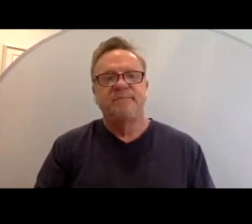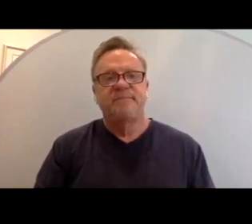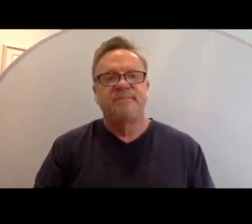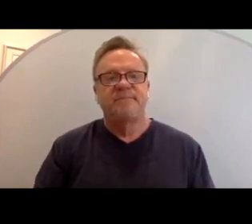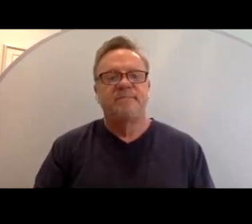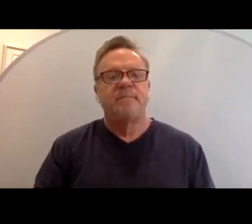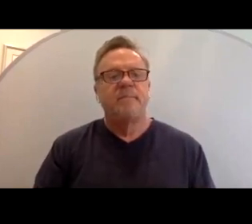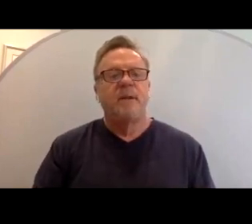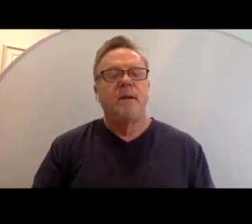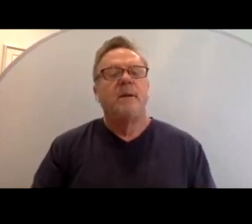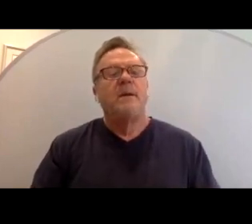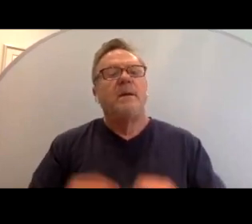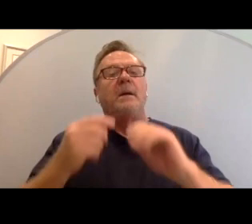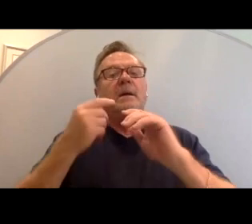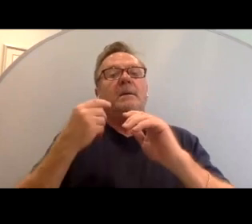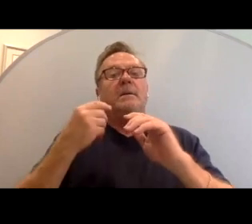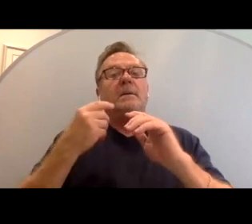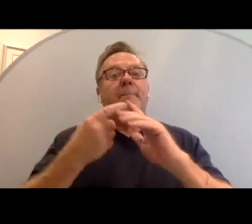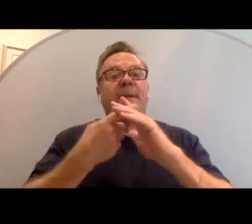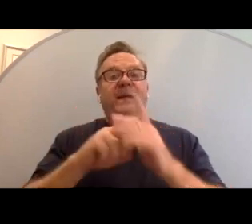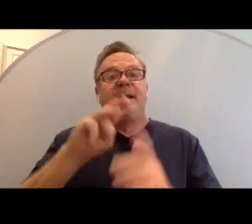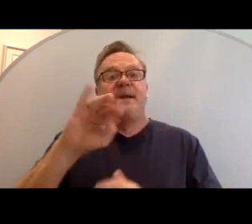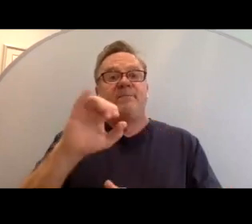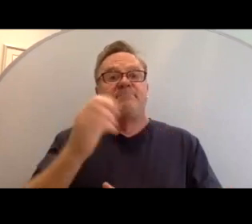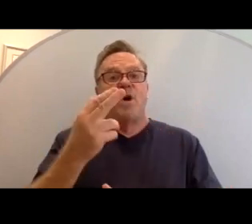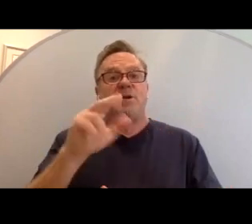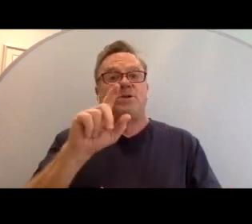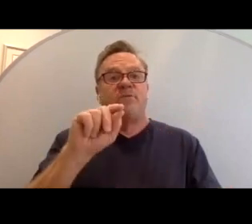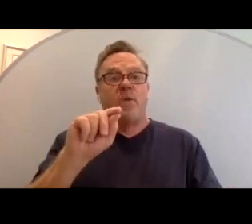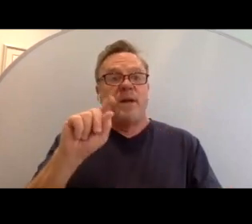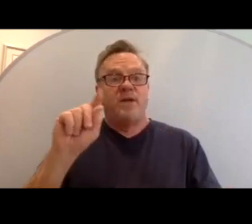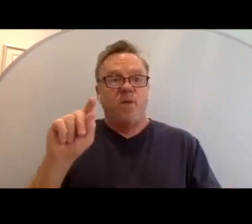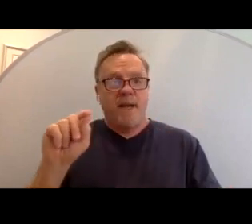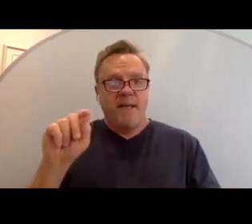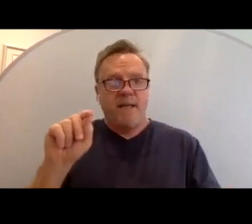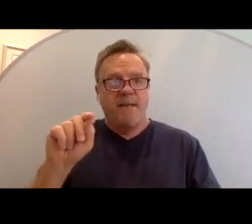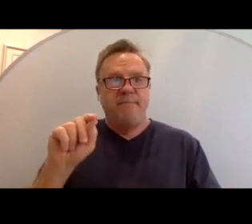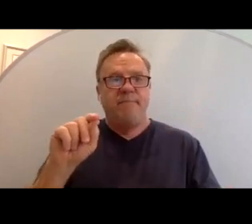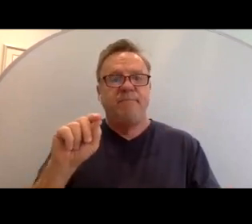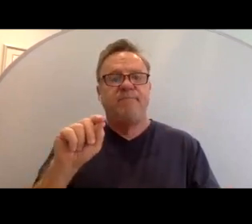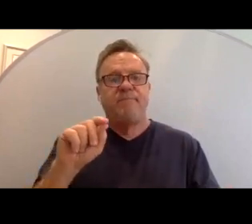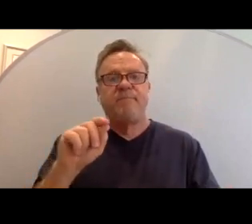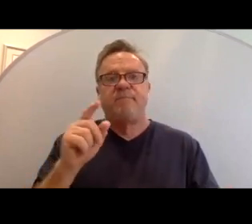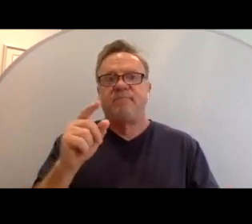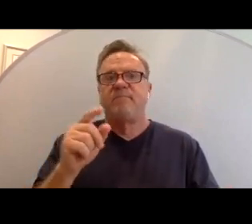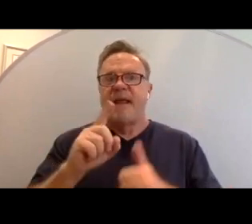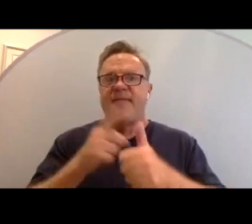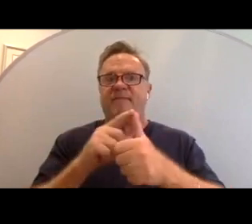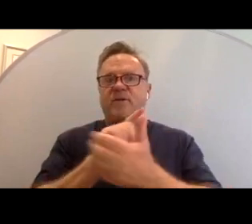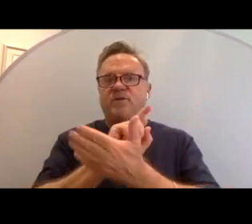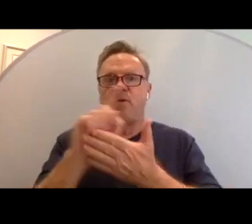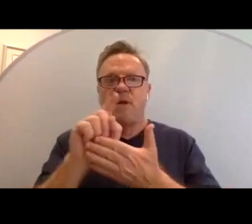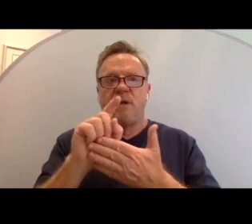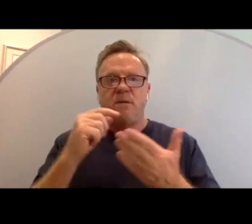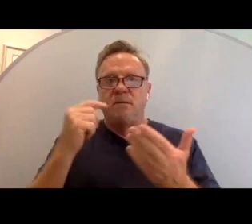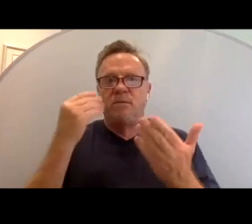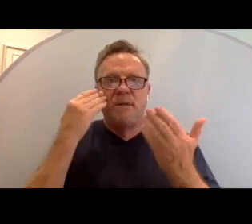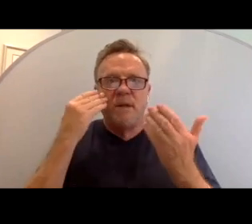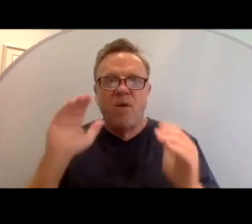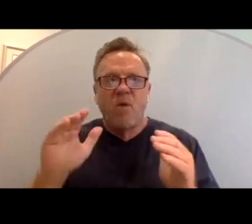So, beginning in March of 2020, you know, there was that first week when we didn't really know,